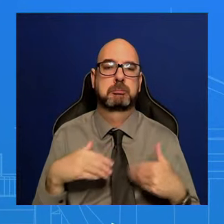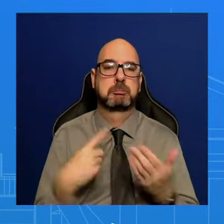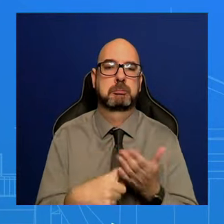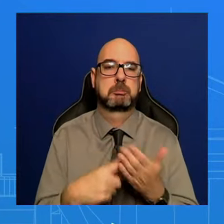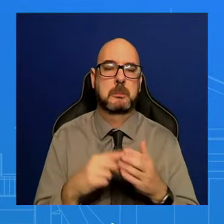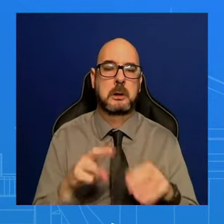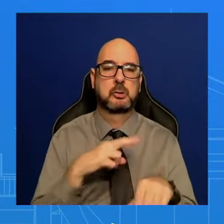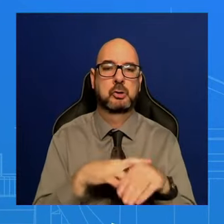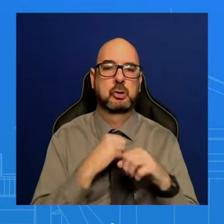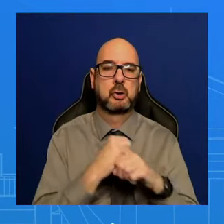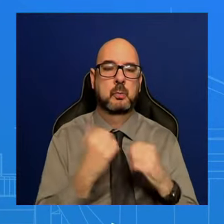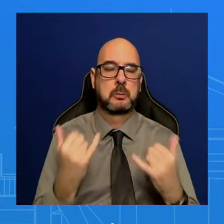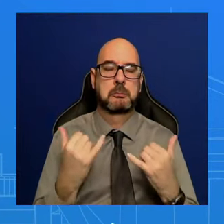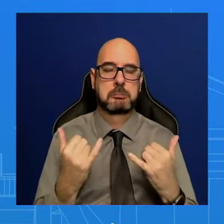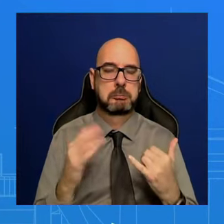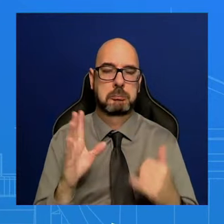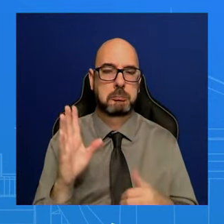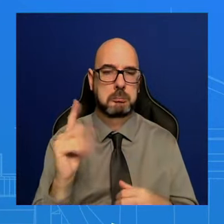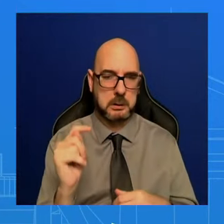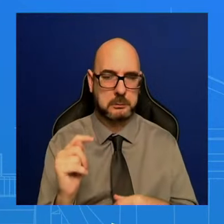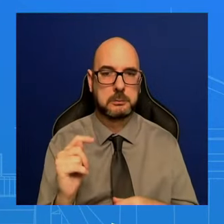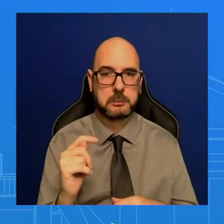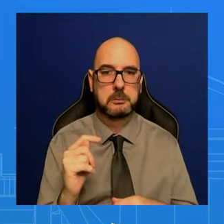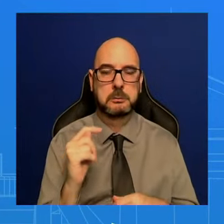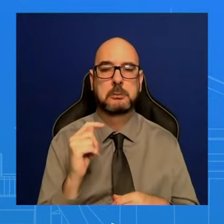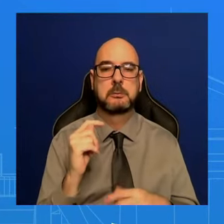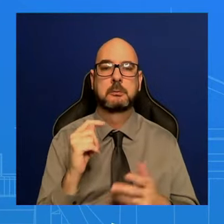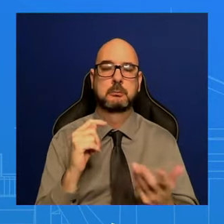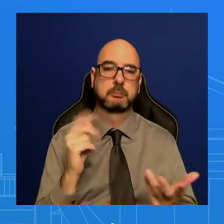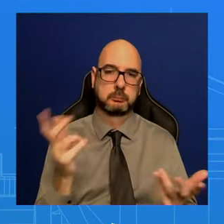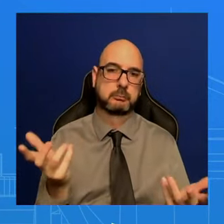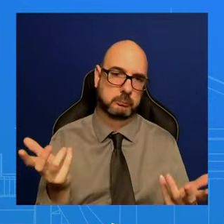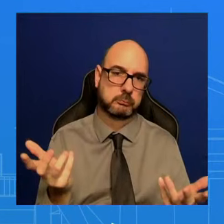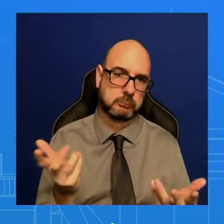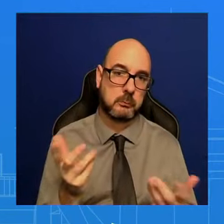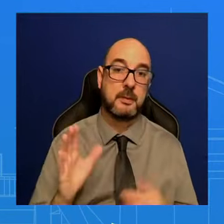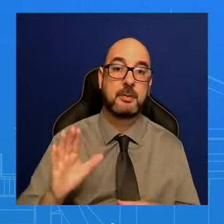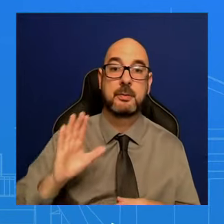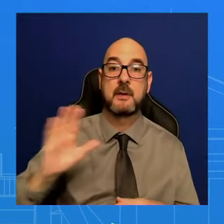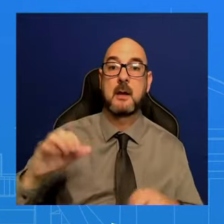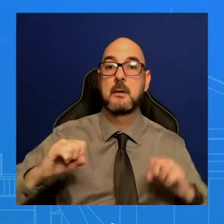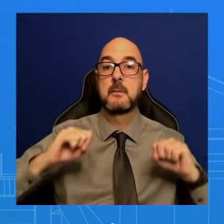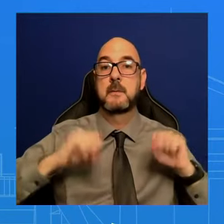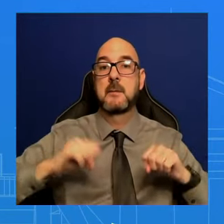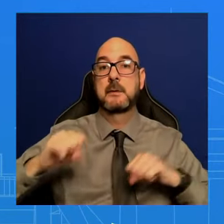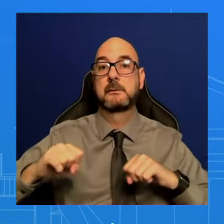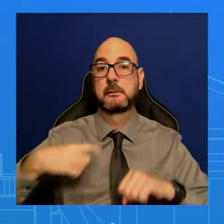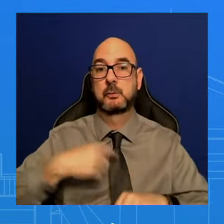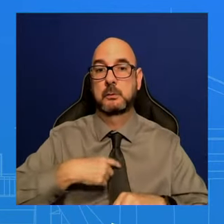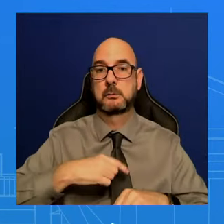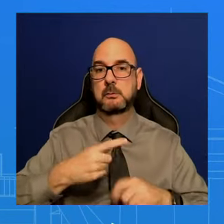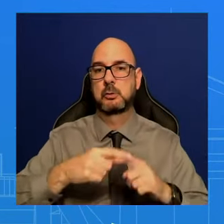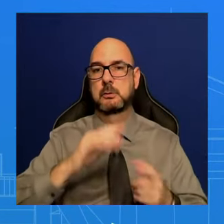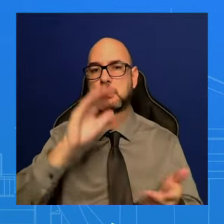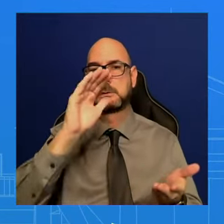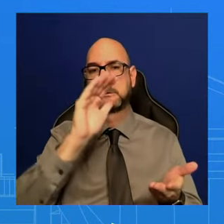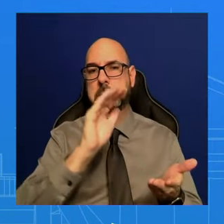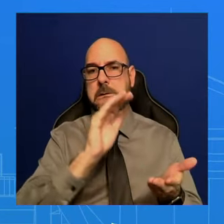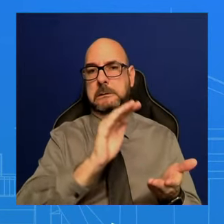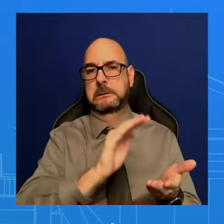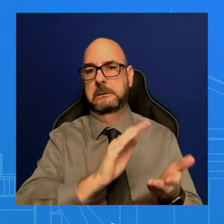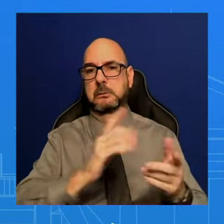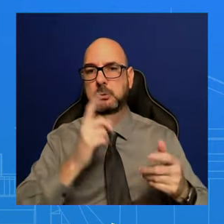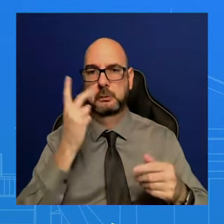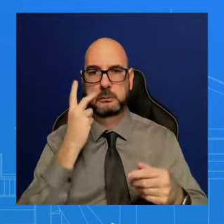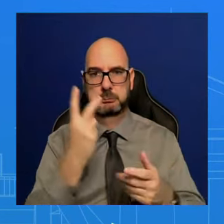we have been able to degrade their capabilities in the actions that we've taken over the past several weeks, several months. And so